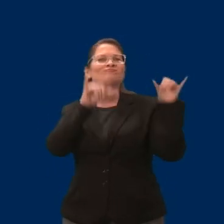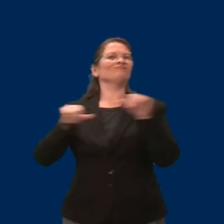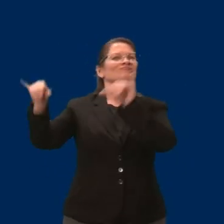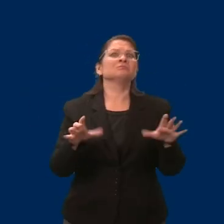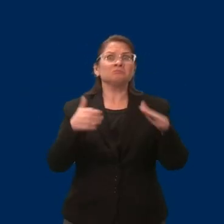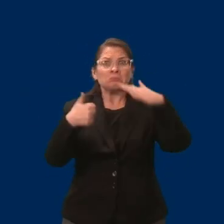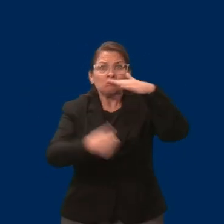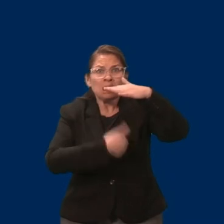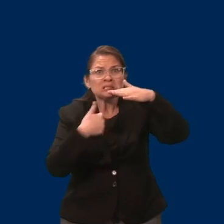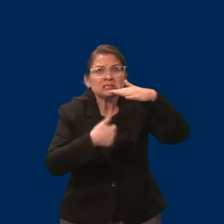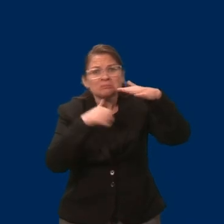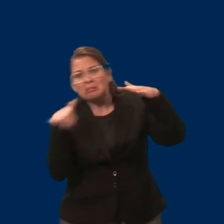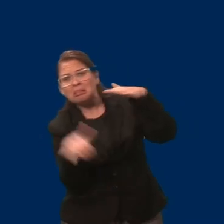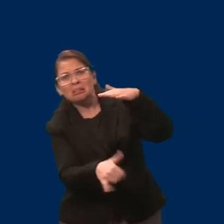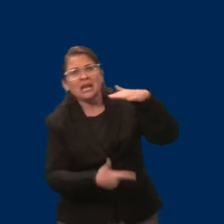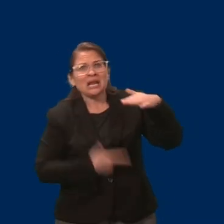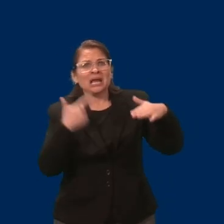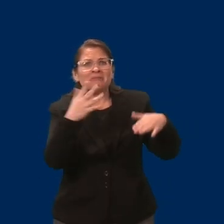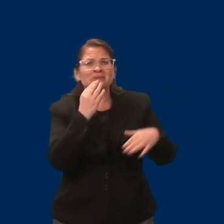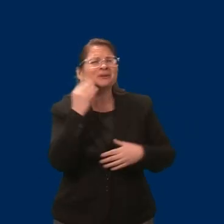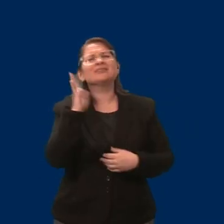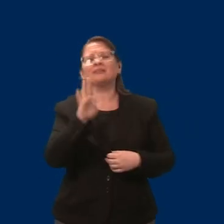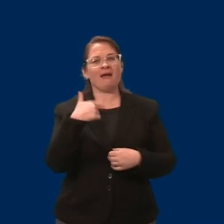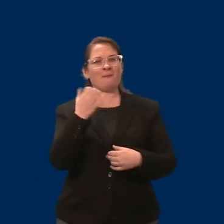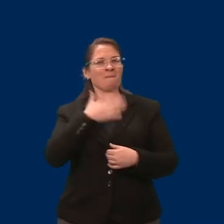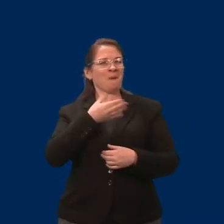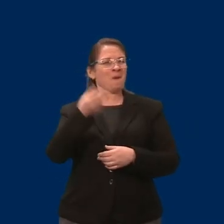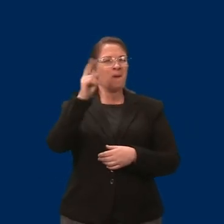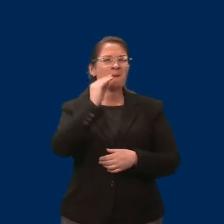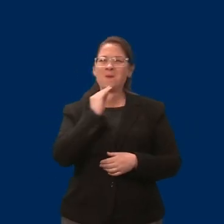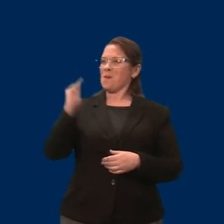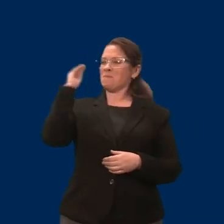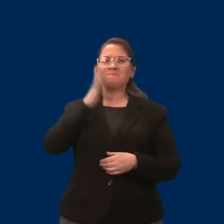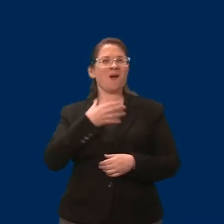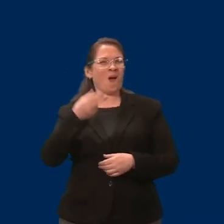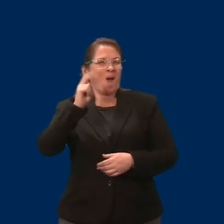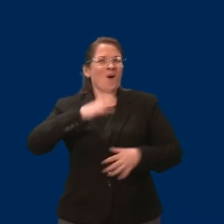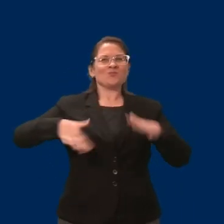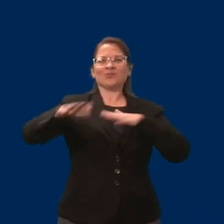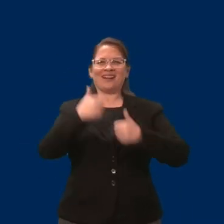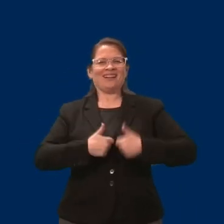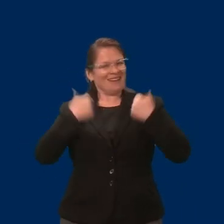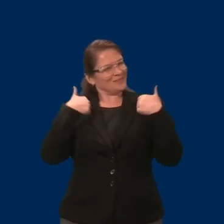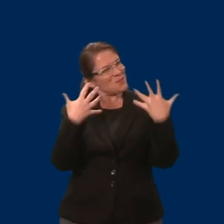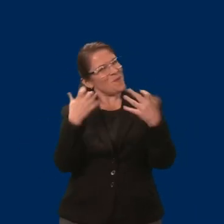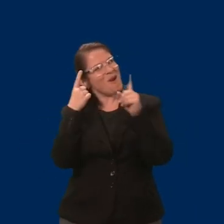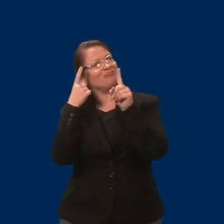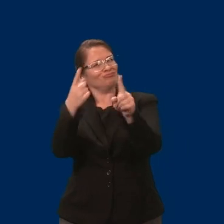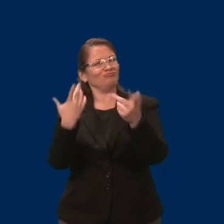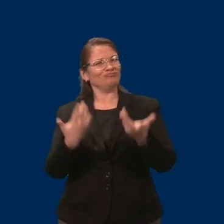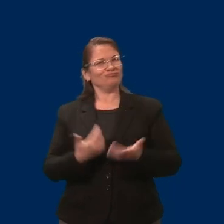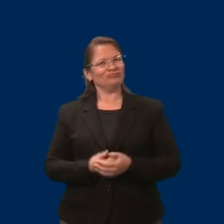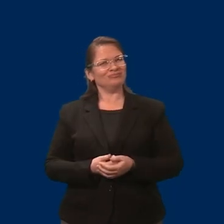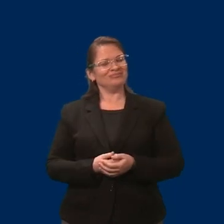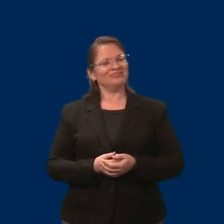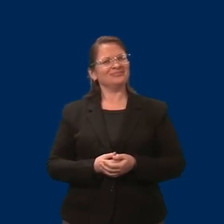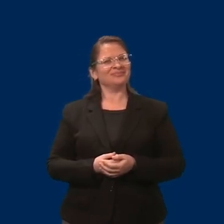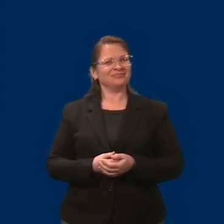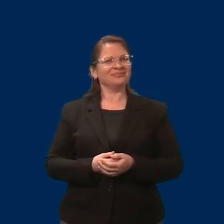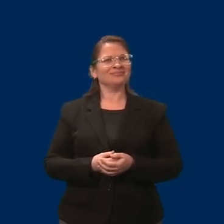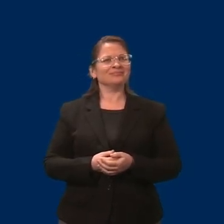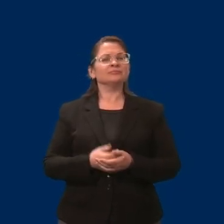basement. Our goal is to kind of work this session and create some reasonable solutions to help improve